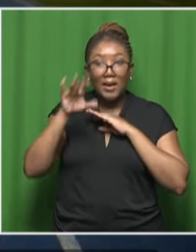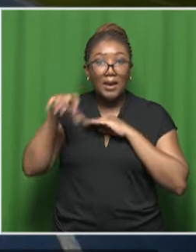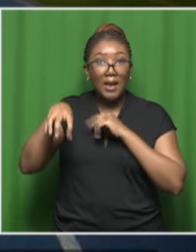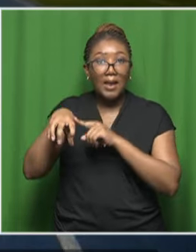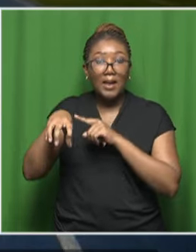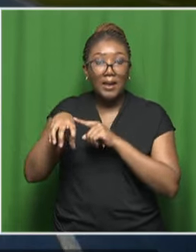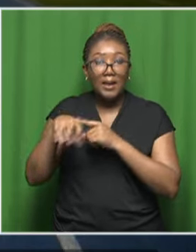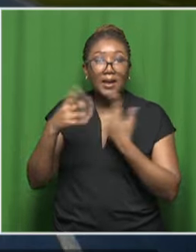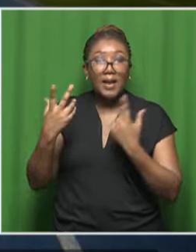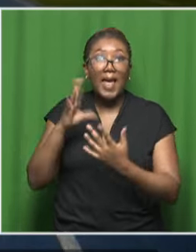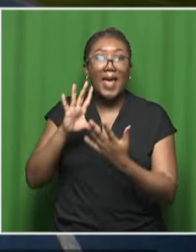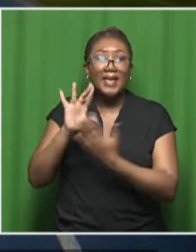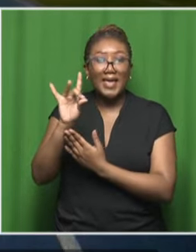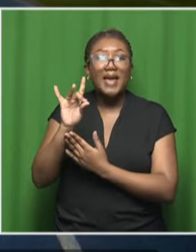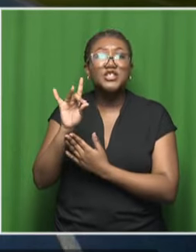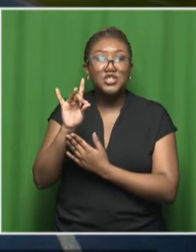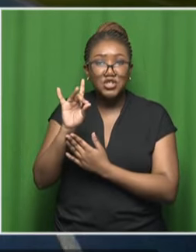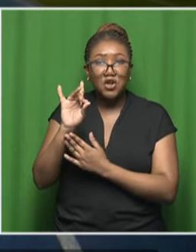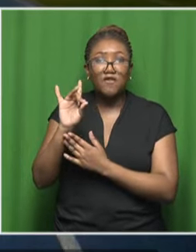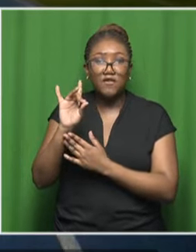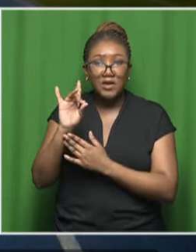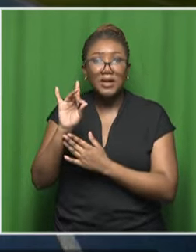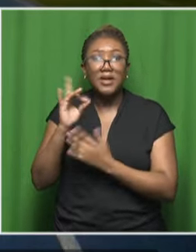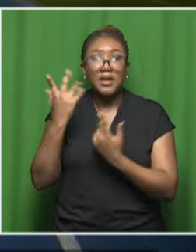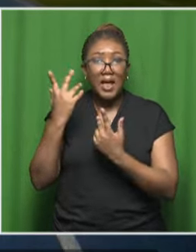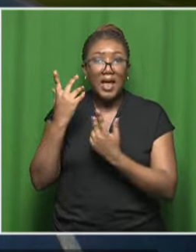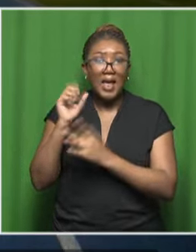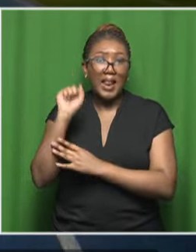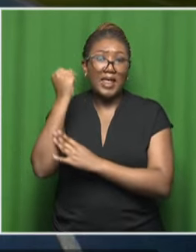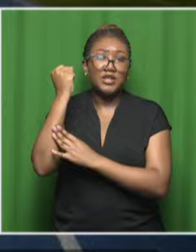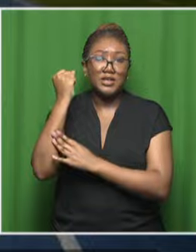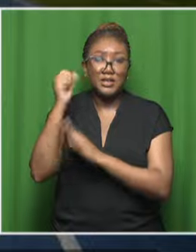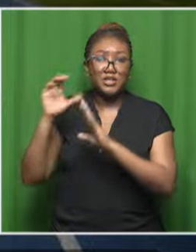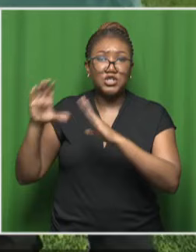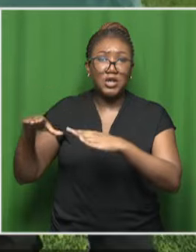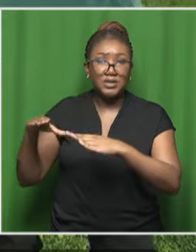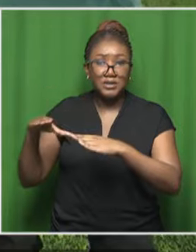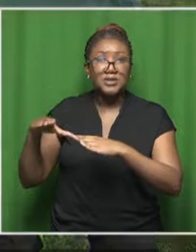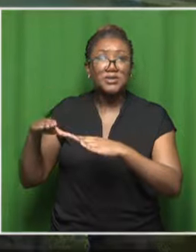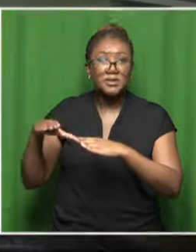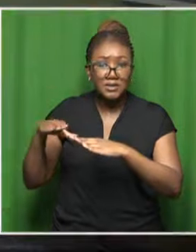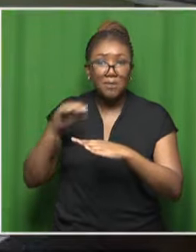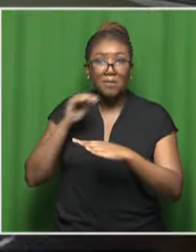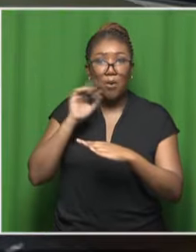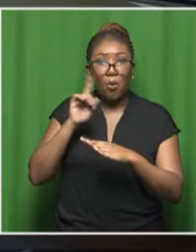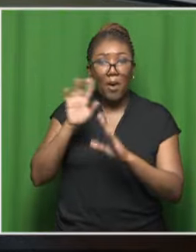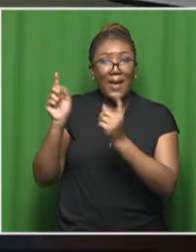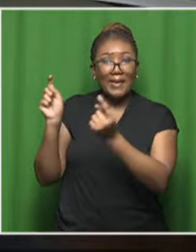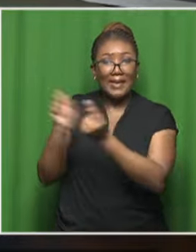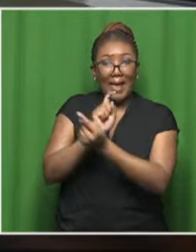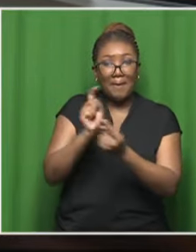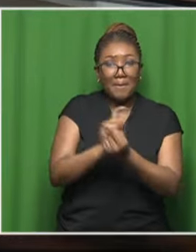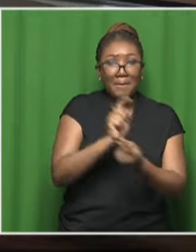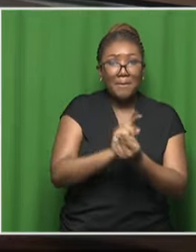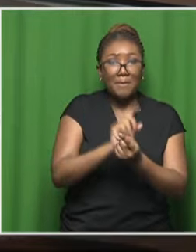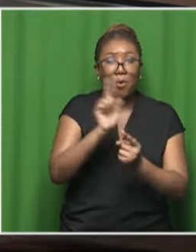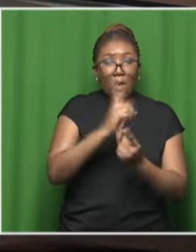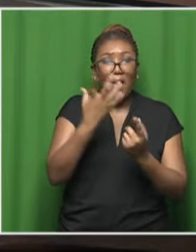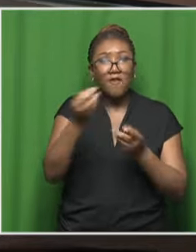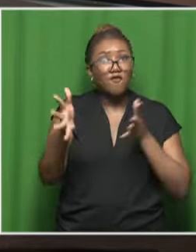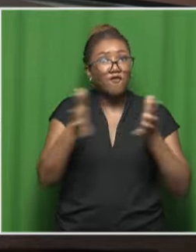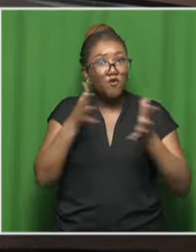Our partners in Botswana came up with this brainchild, and it's basically a legends game which included a football clinic